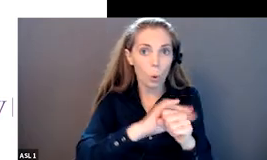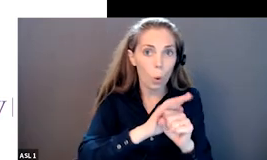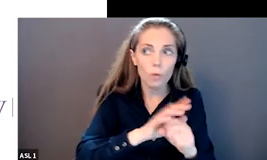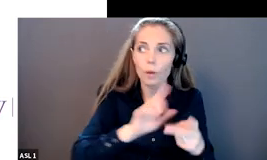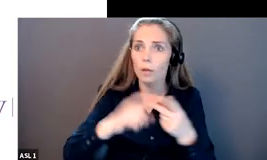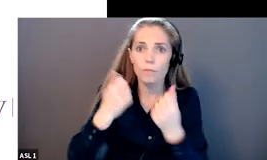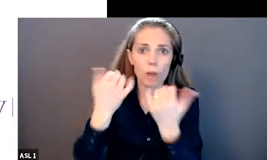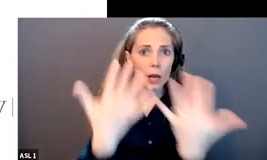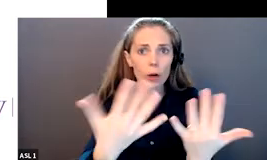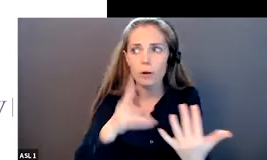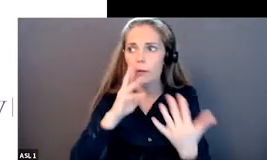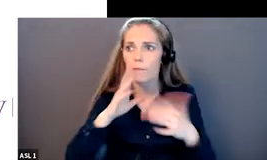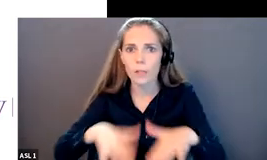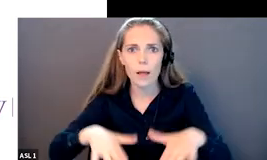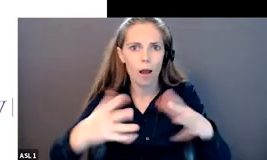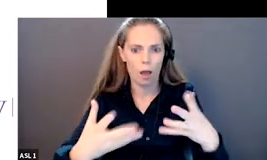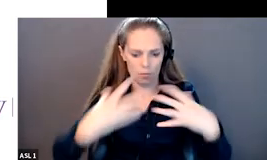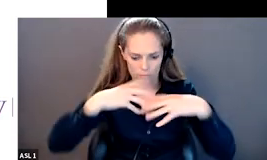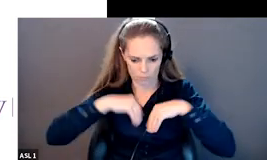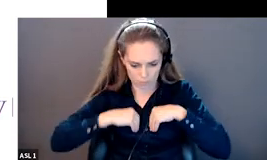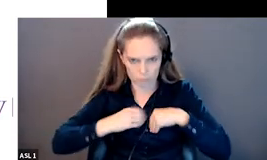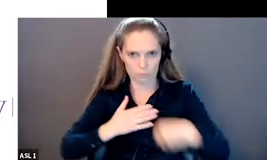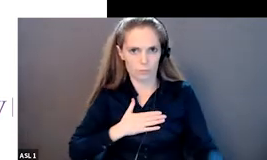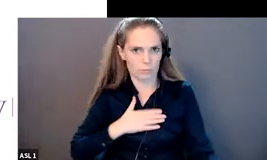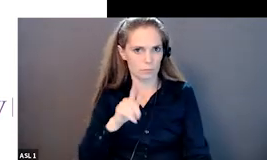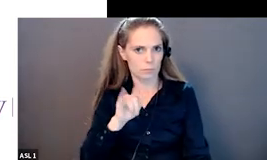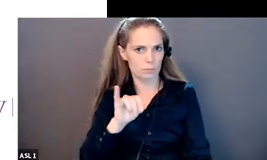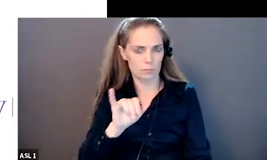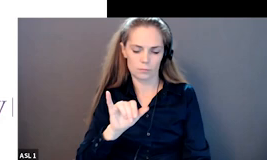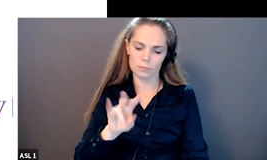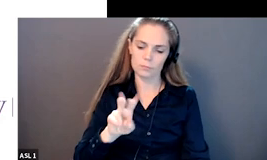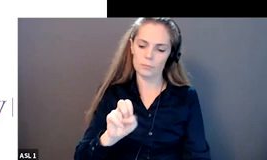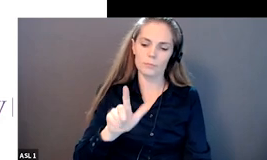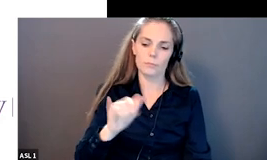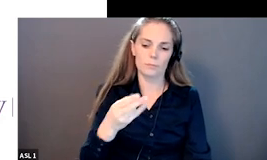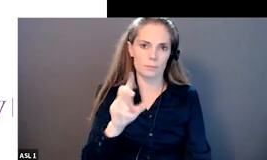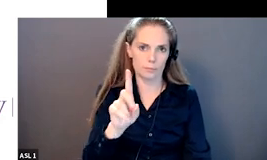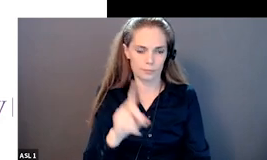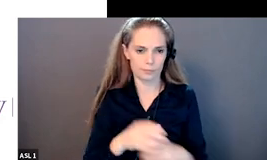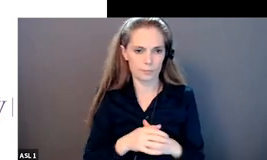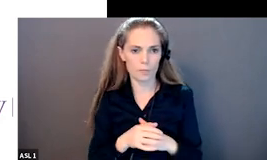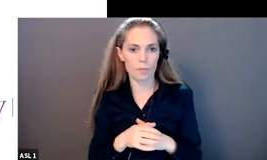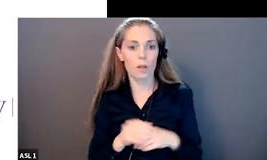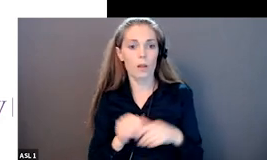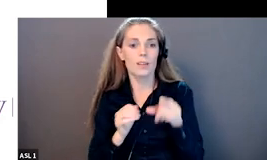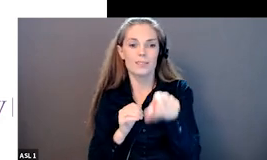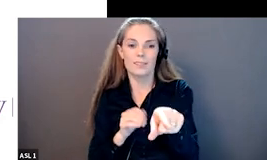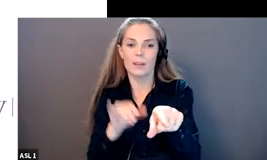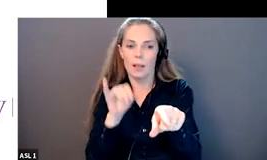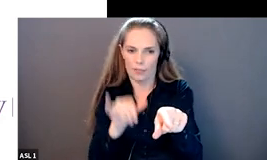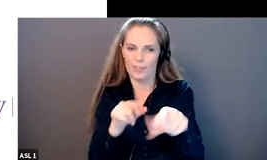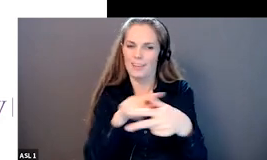so pilot three which is on young women with disabilities and pre-employment programs focused on the